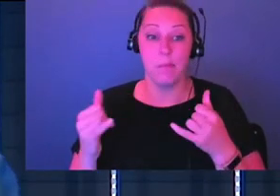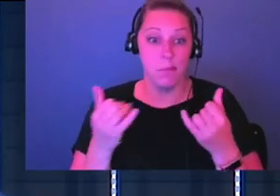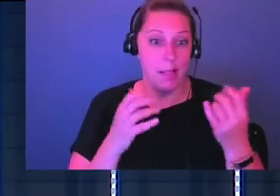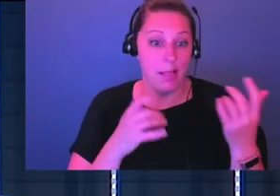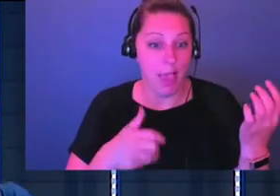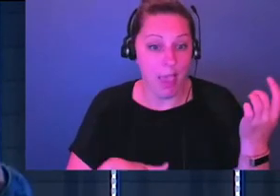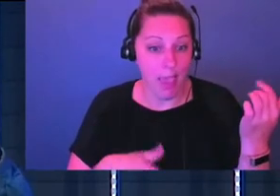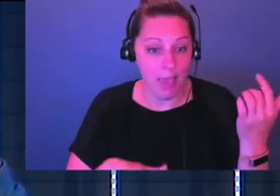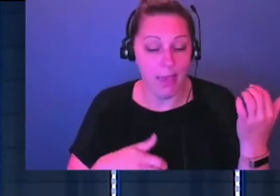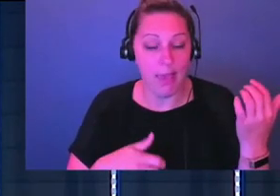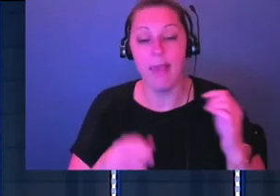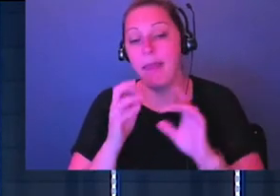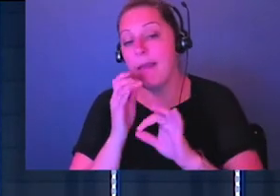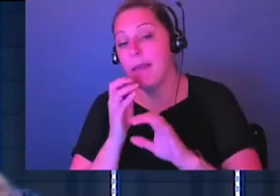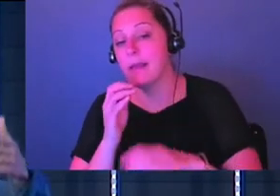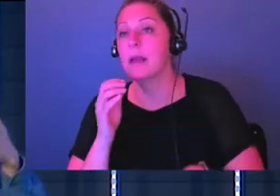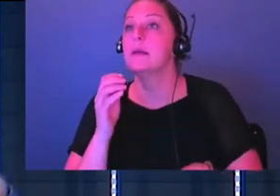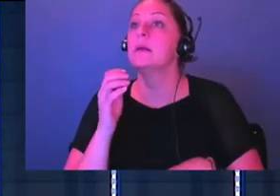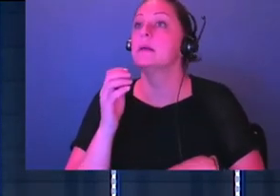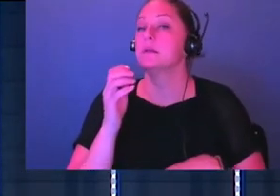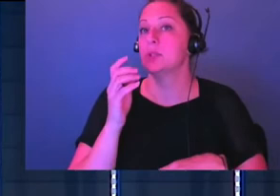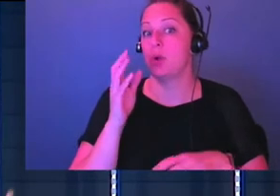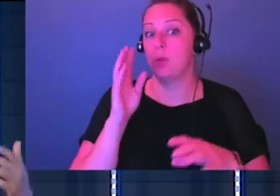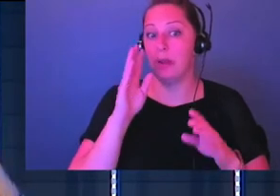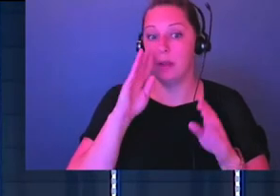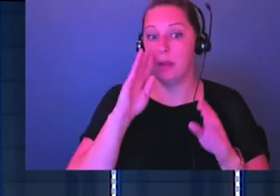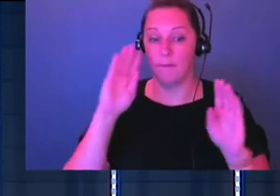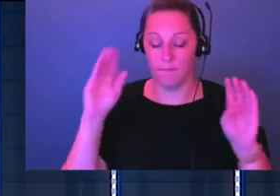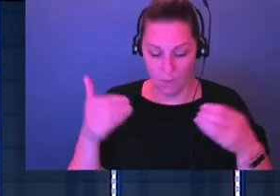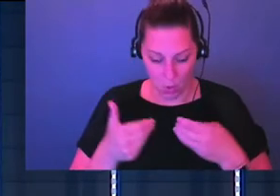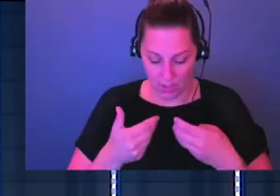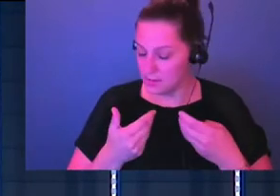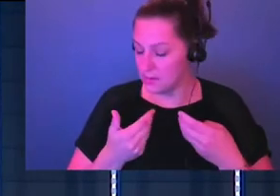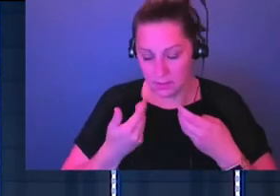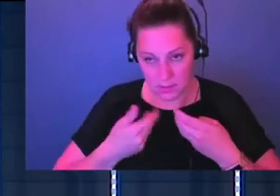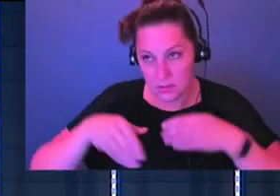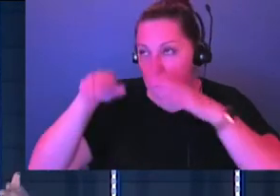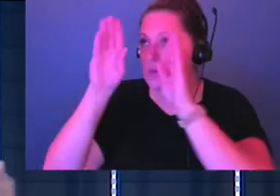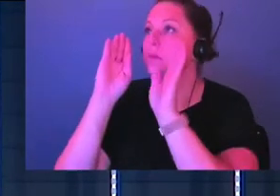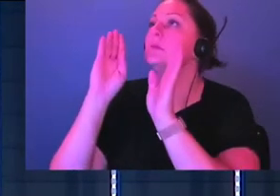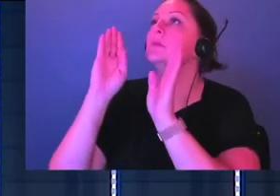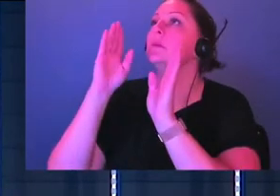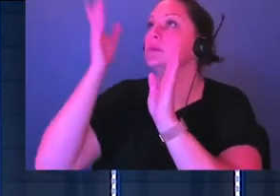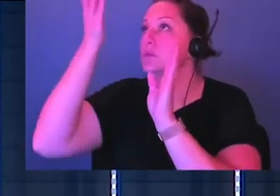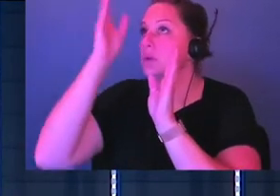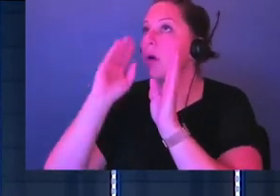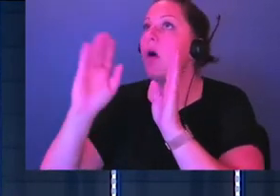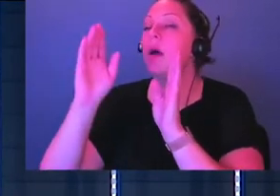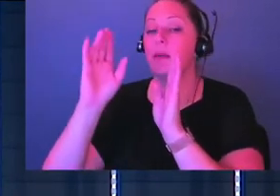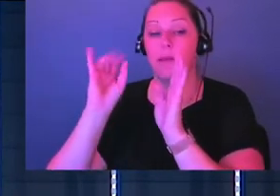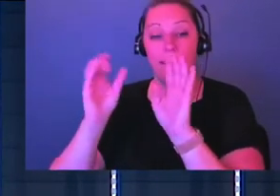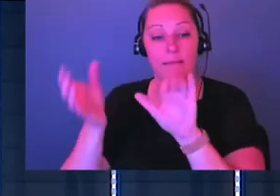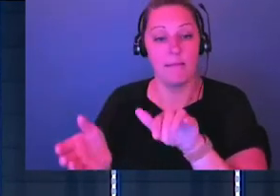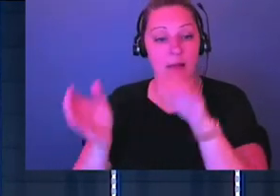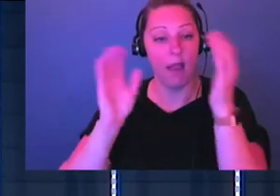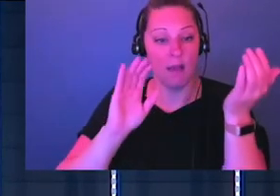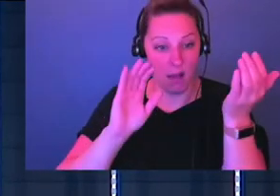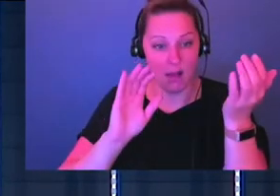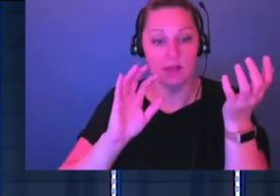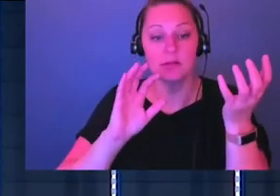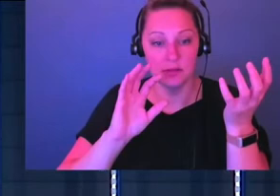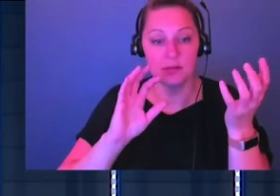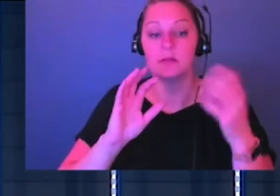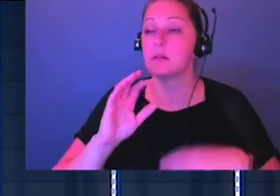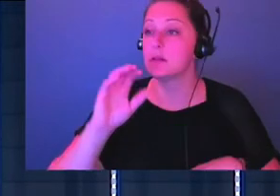we can get all of our focus off of us and our situation and our circumstance. And like we talked about before, the chaos and place it on him.